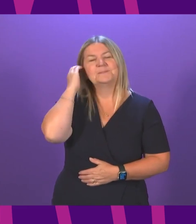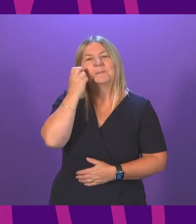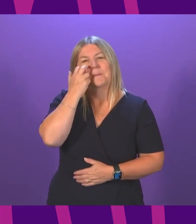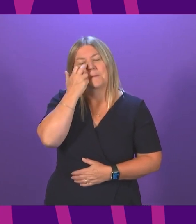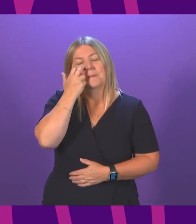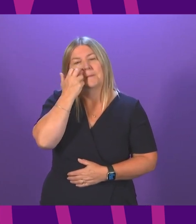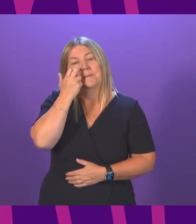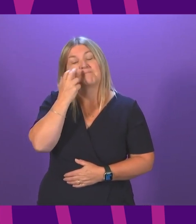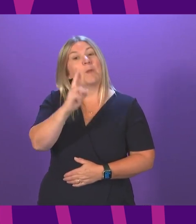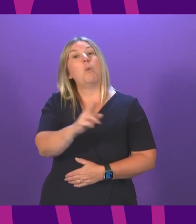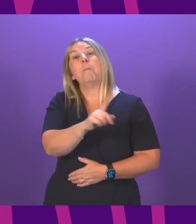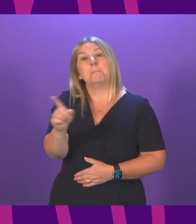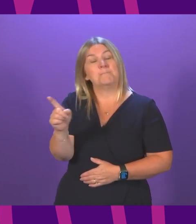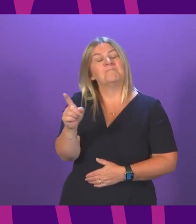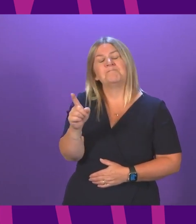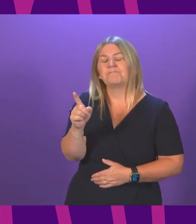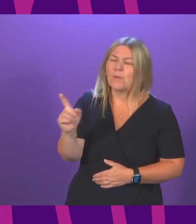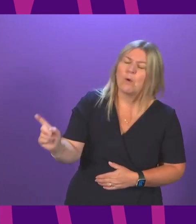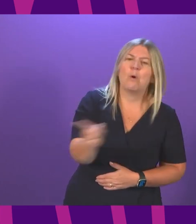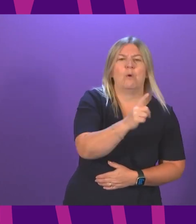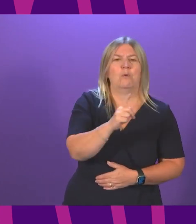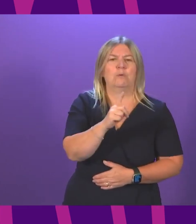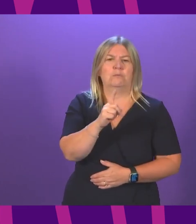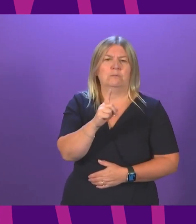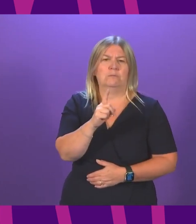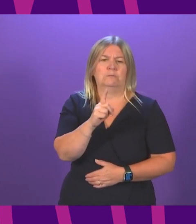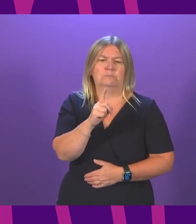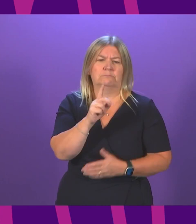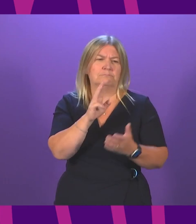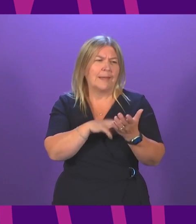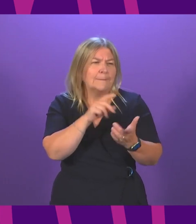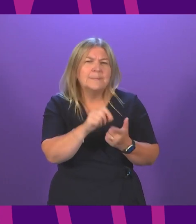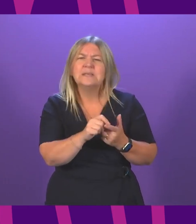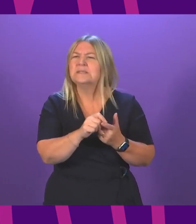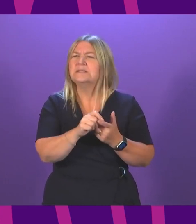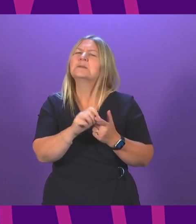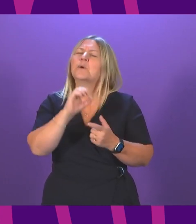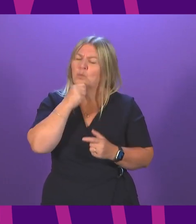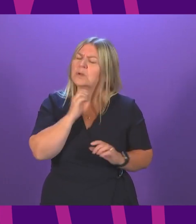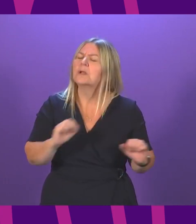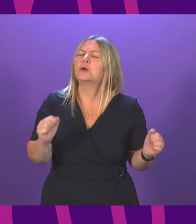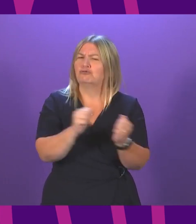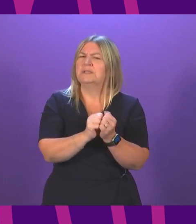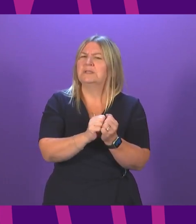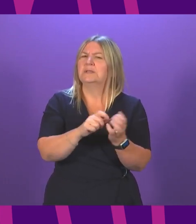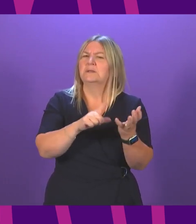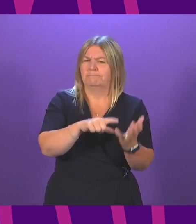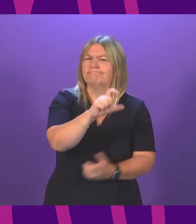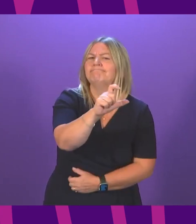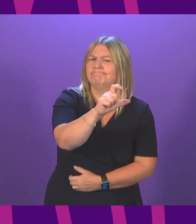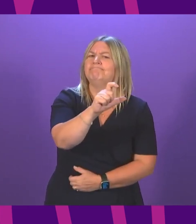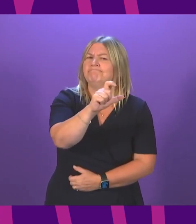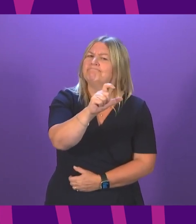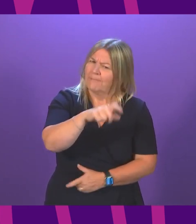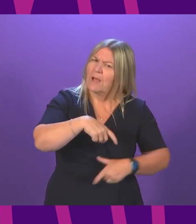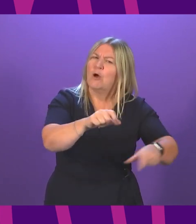I hope that every MP will do everything they can to retain the uplift in universal credit. To remove it is abhorrent. The removal